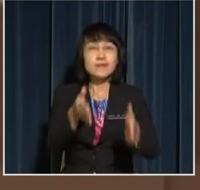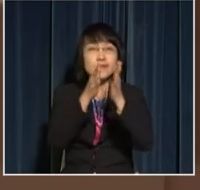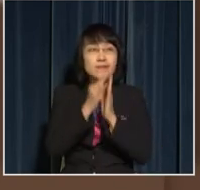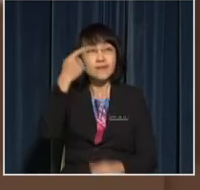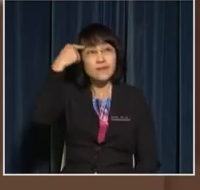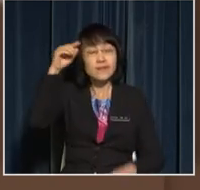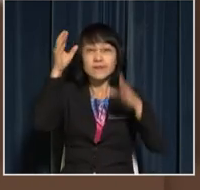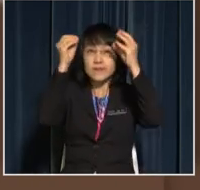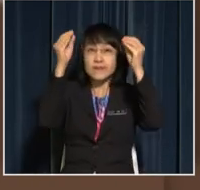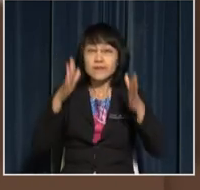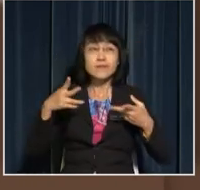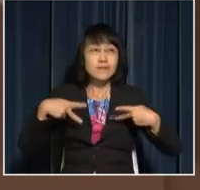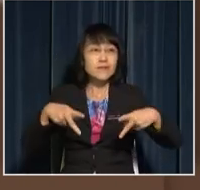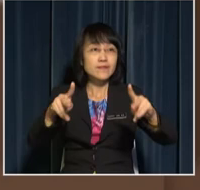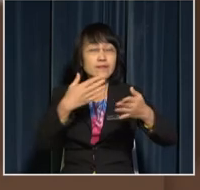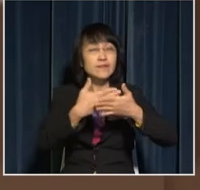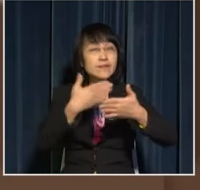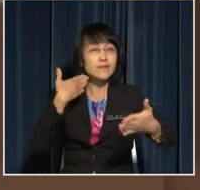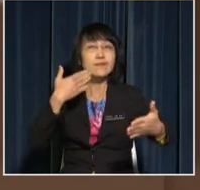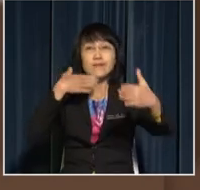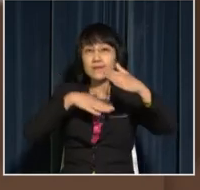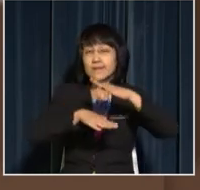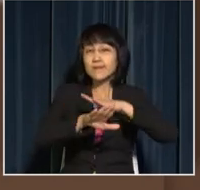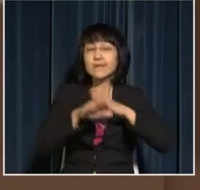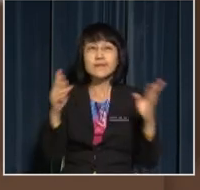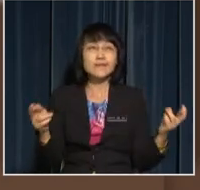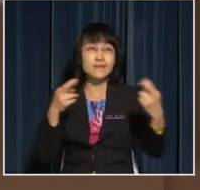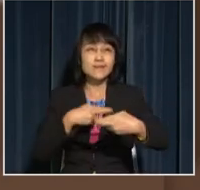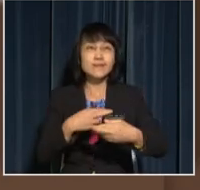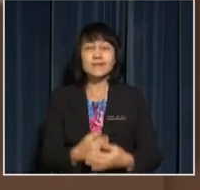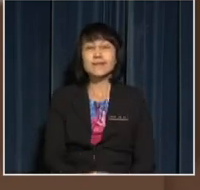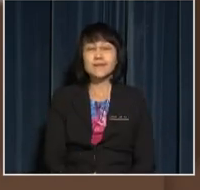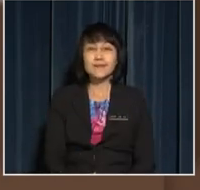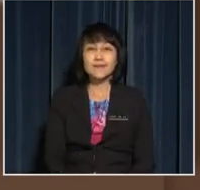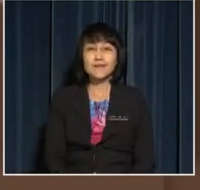and asking for the teacher's permission before entering the rule?